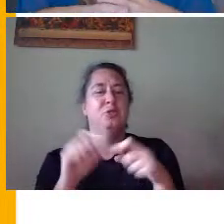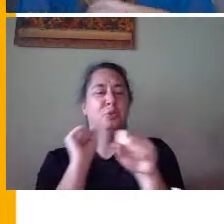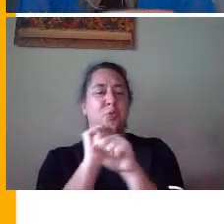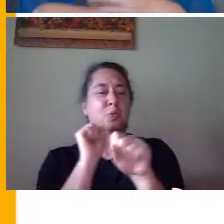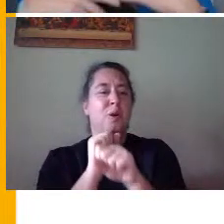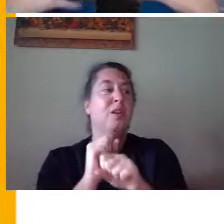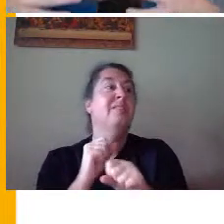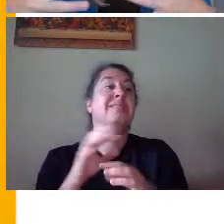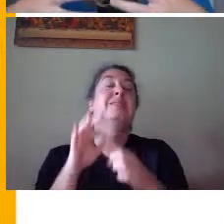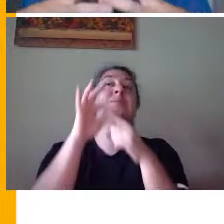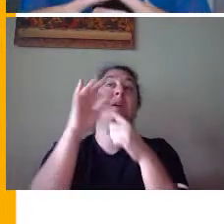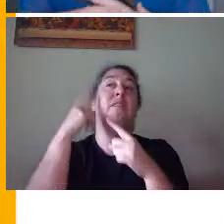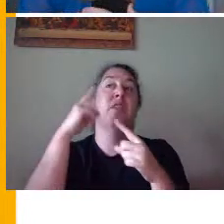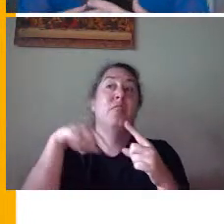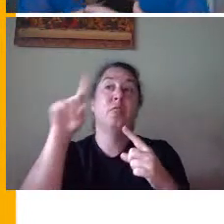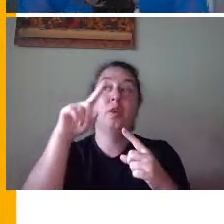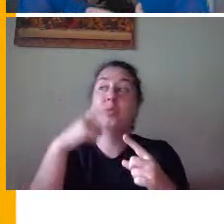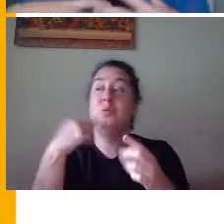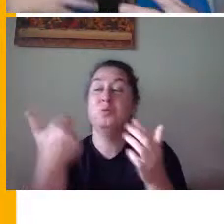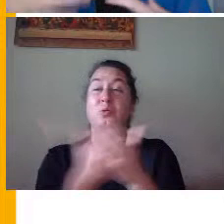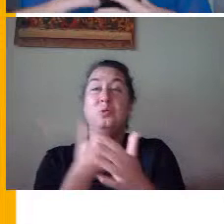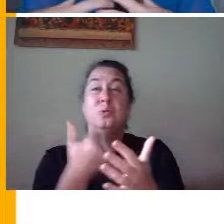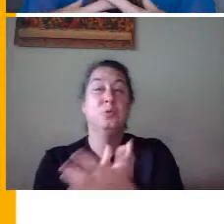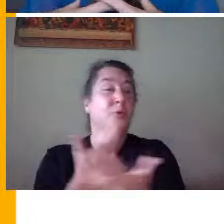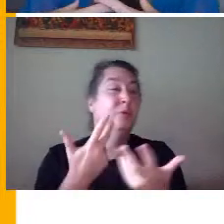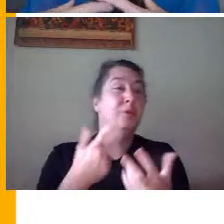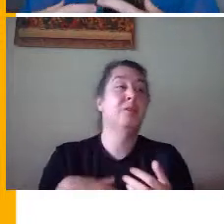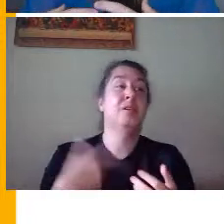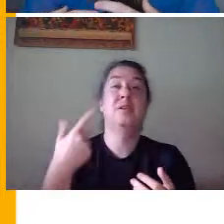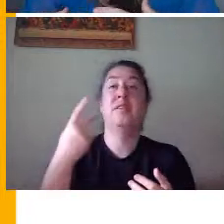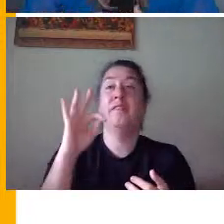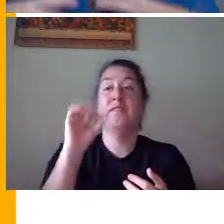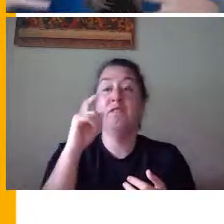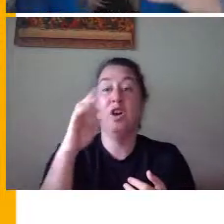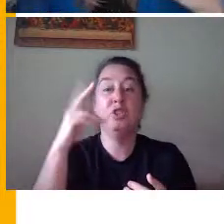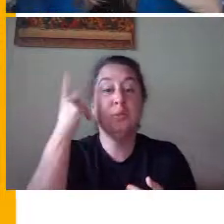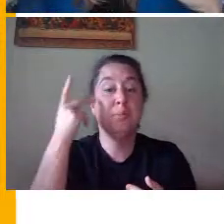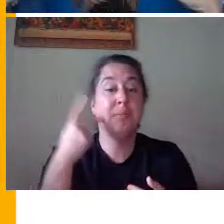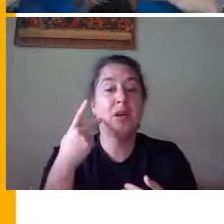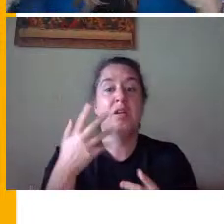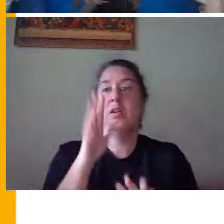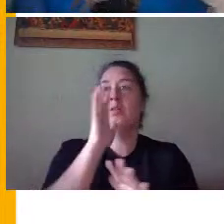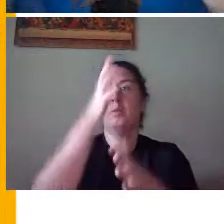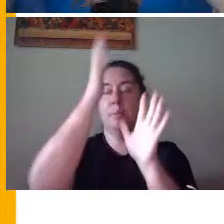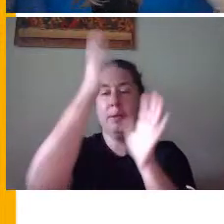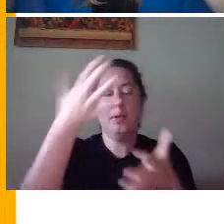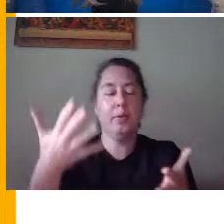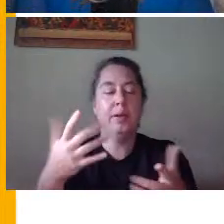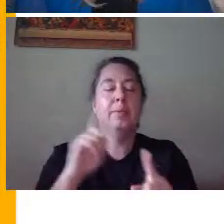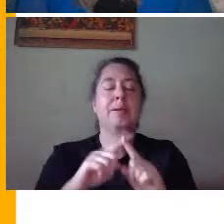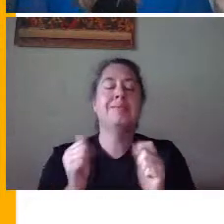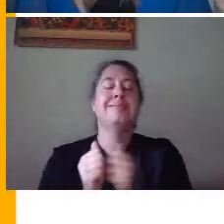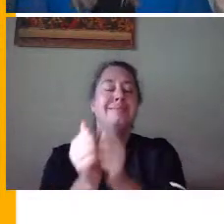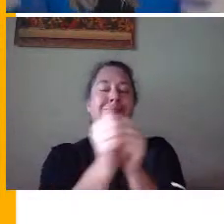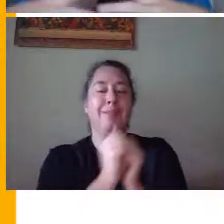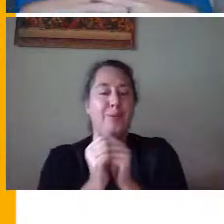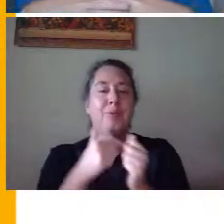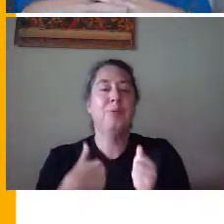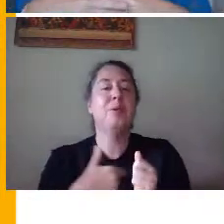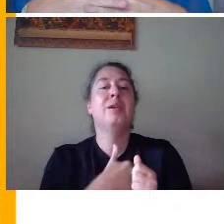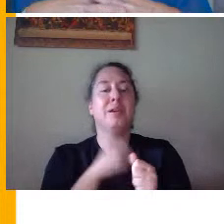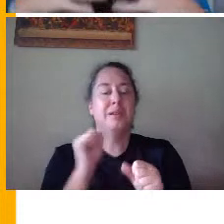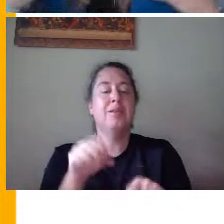new to this. We're grandparents trying to figure this out, foster parents trying to figure this out. You know, together we can work together